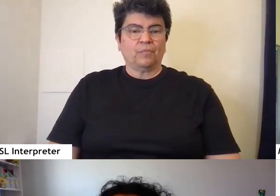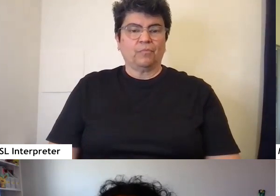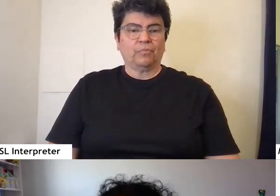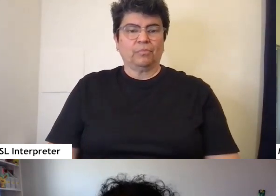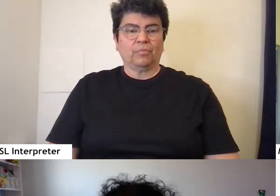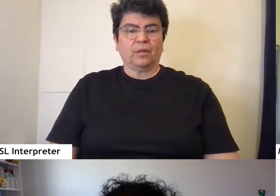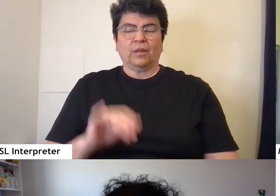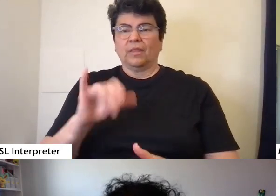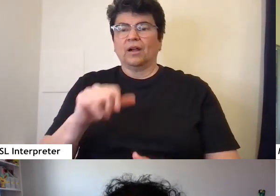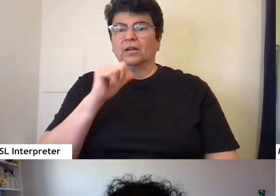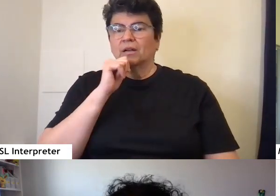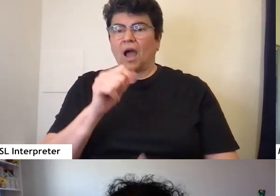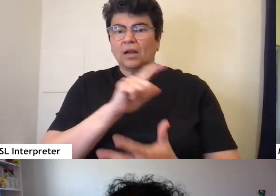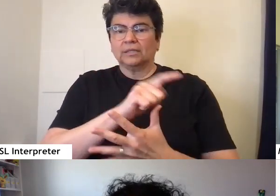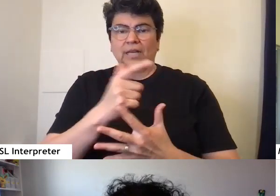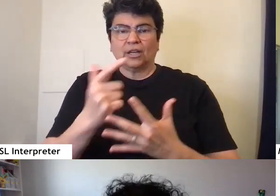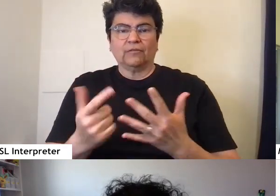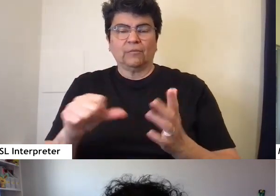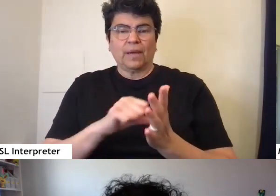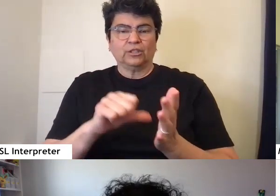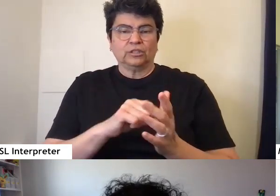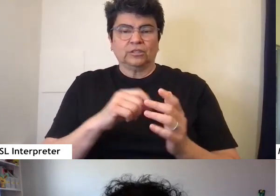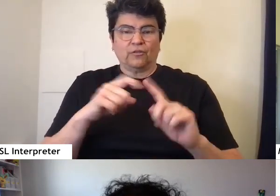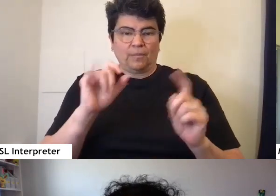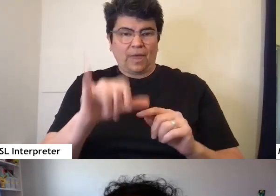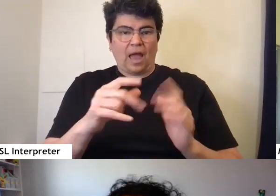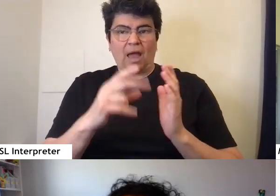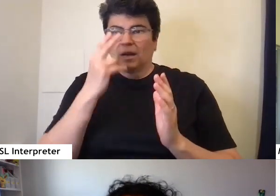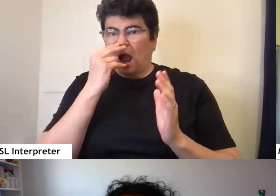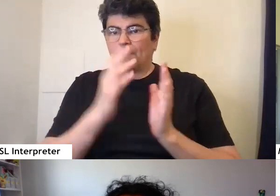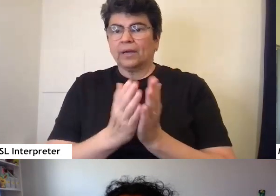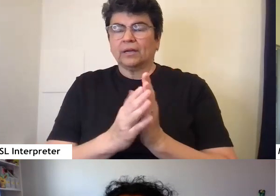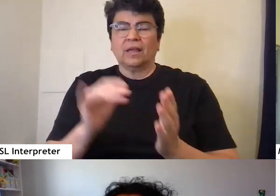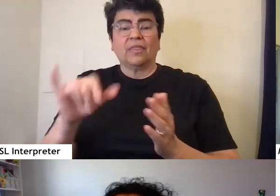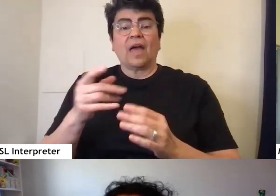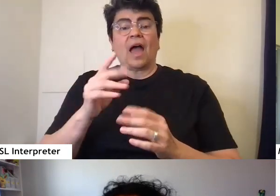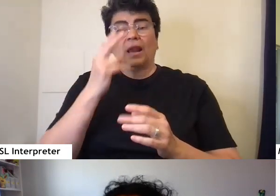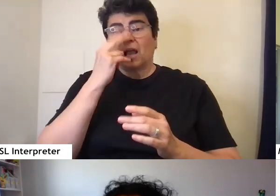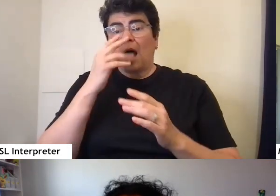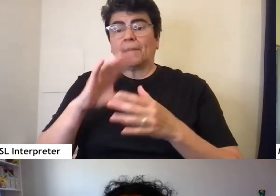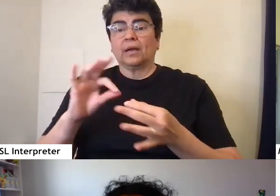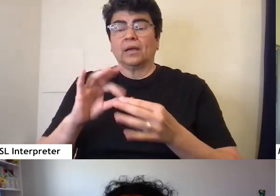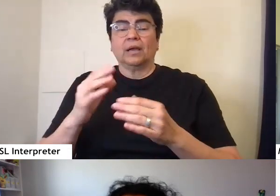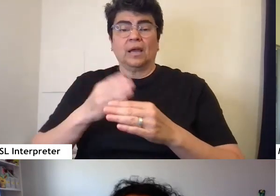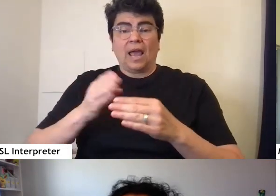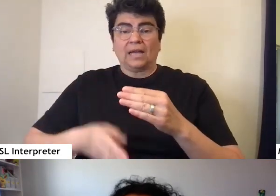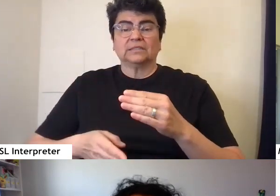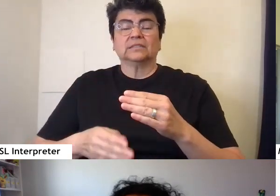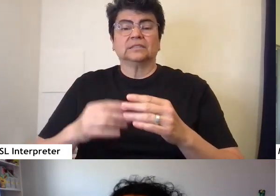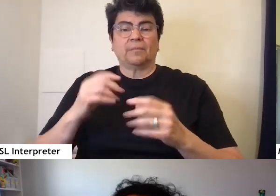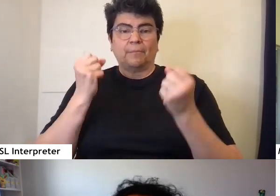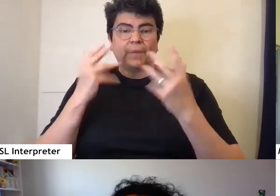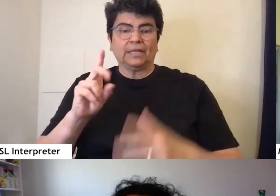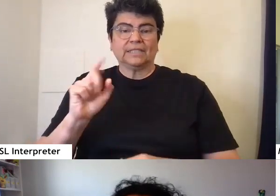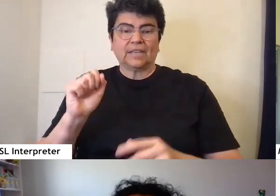-consecutive pages, from that comic. And the comic sort of ends in a lot of different disabled people